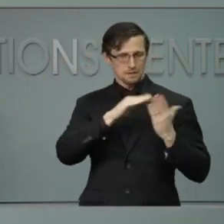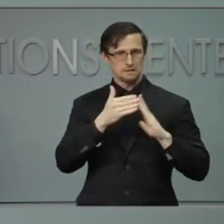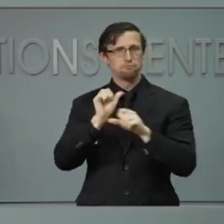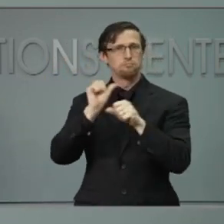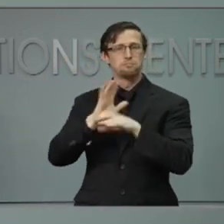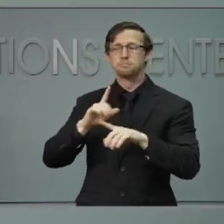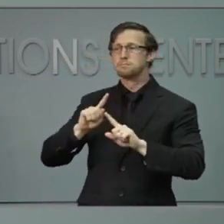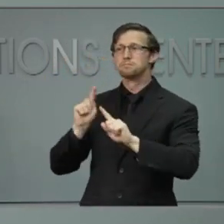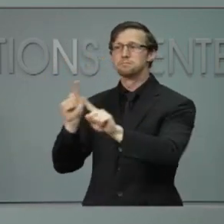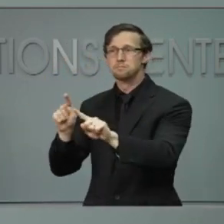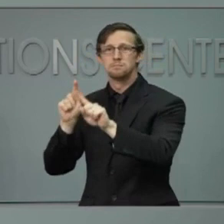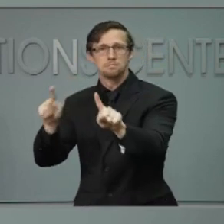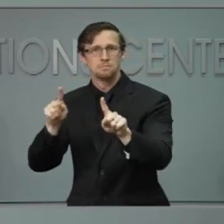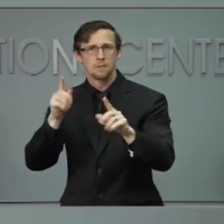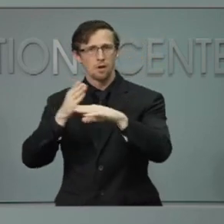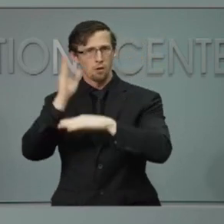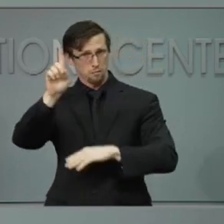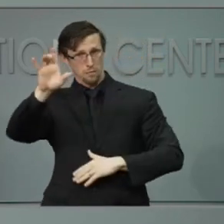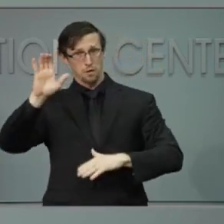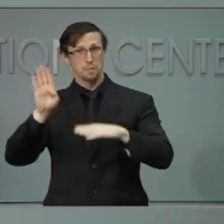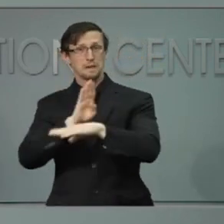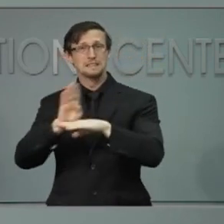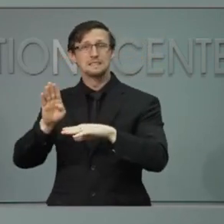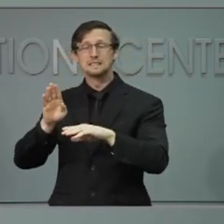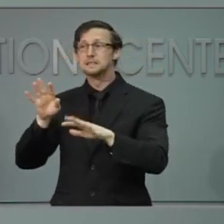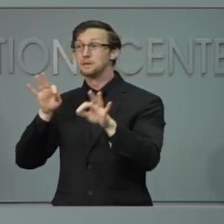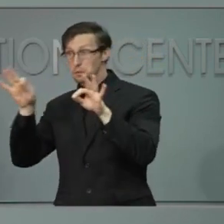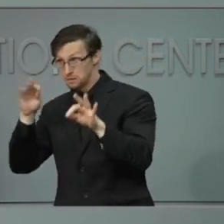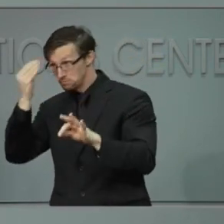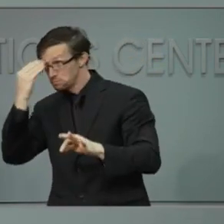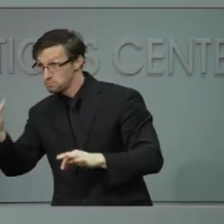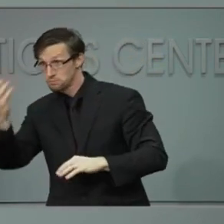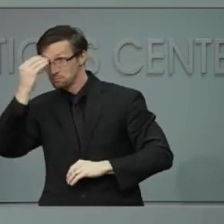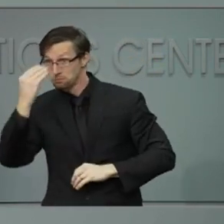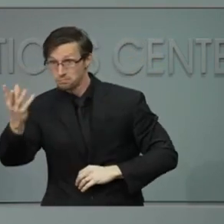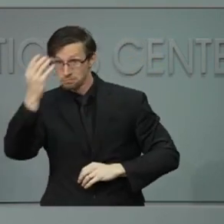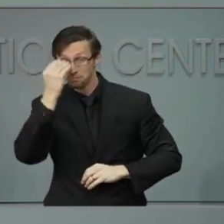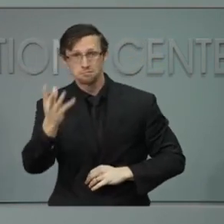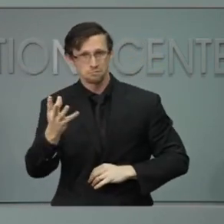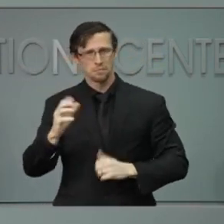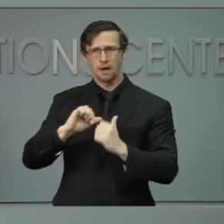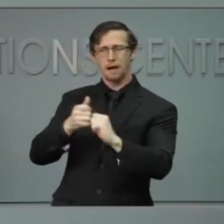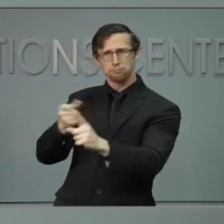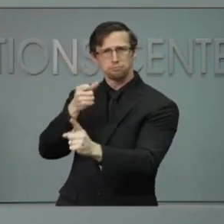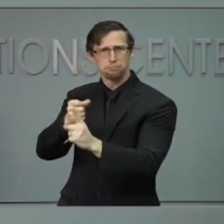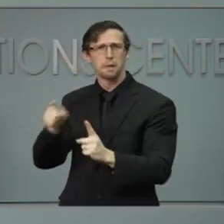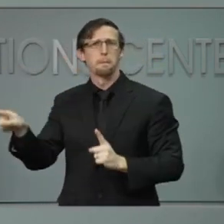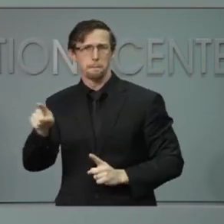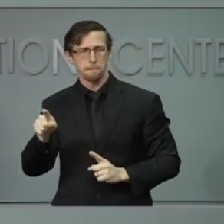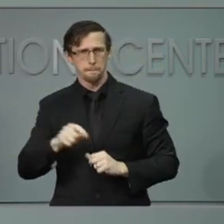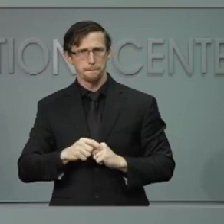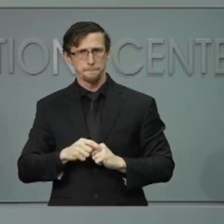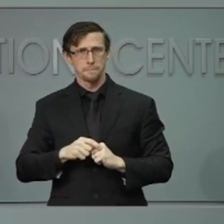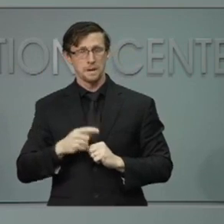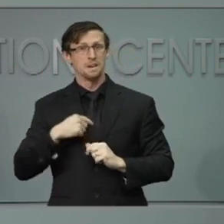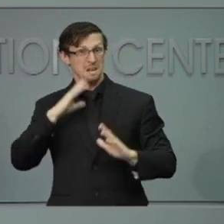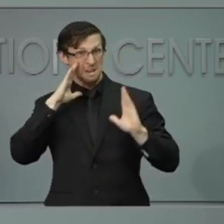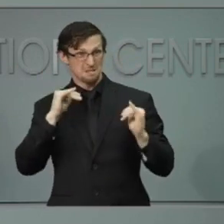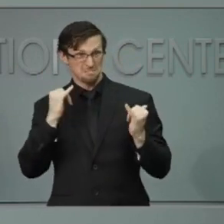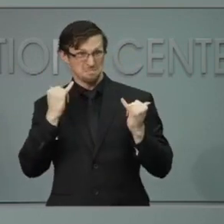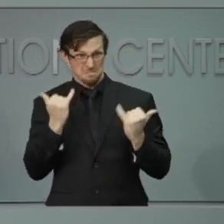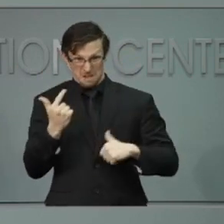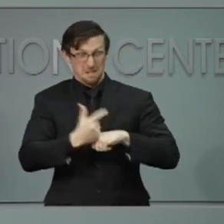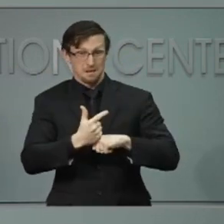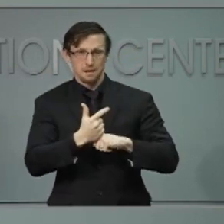businesses to explain the new enhanced state of emergency and what it means to them. We expect that they'll visit another